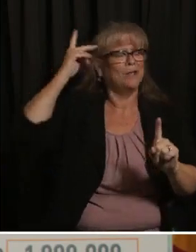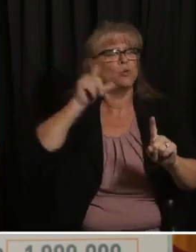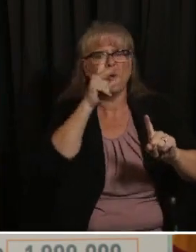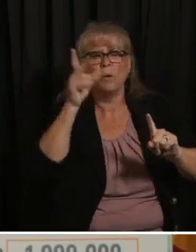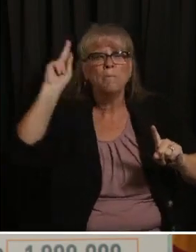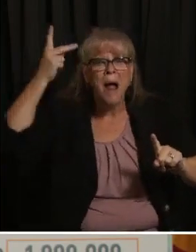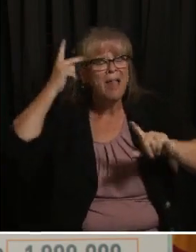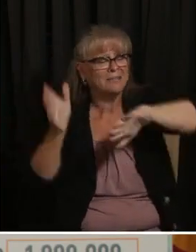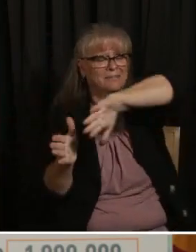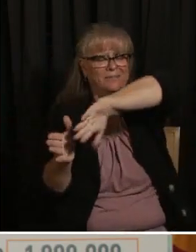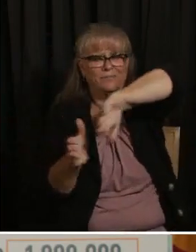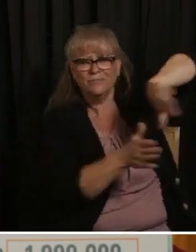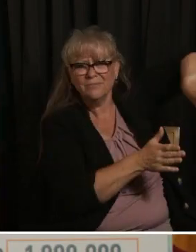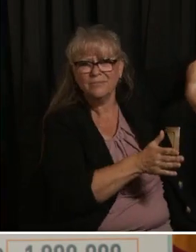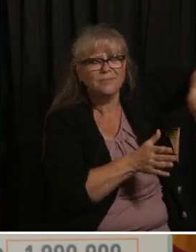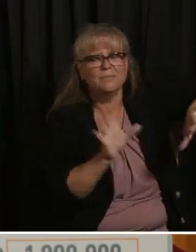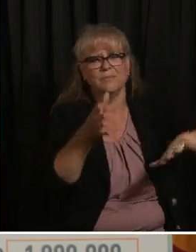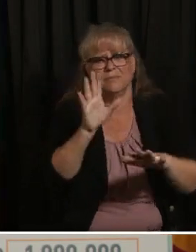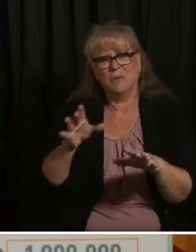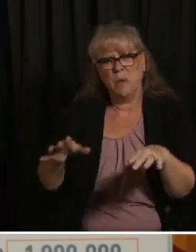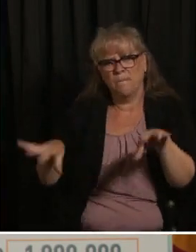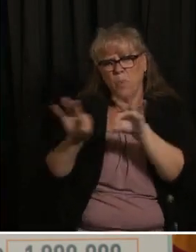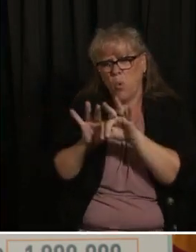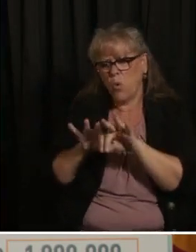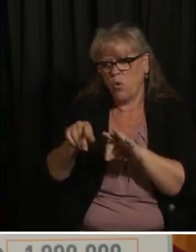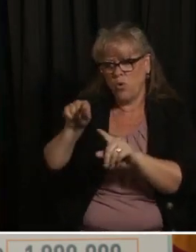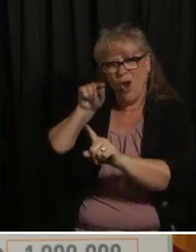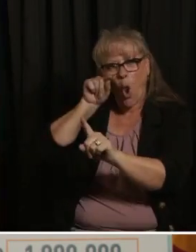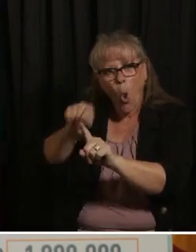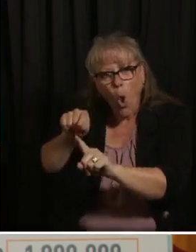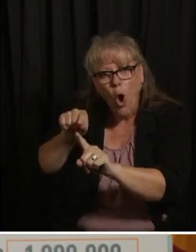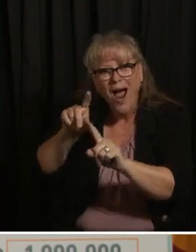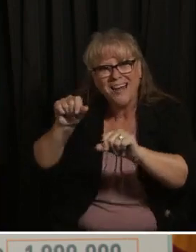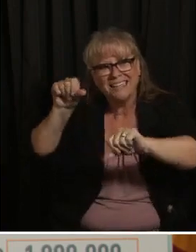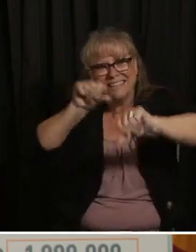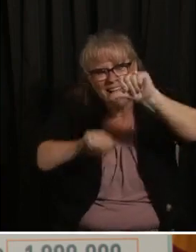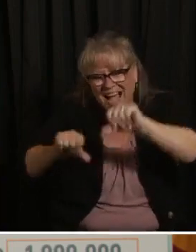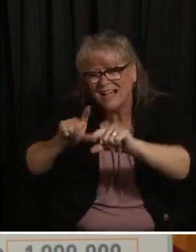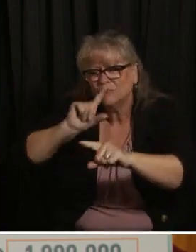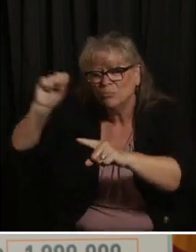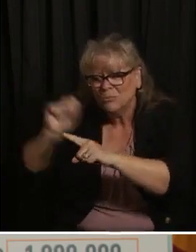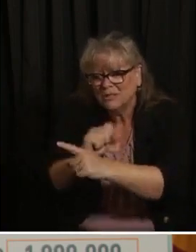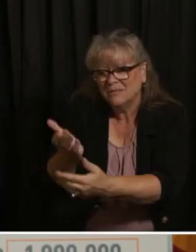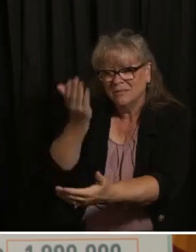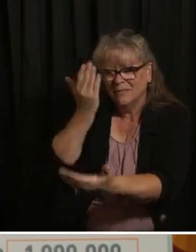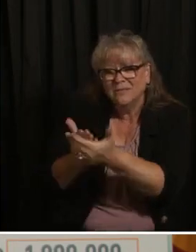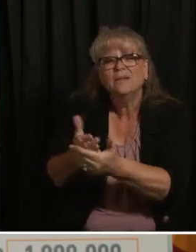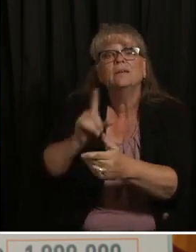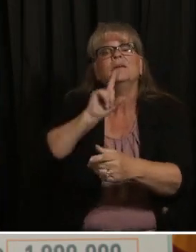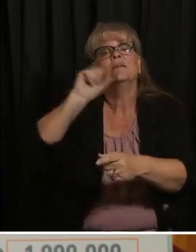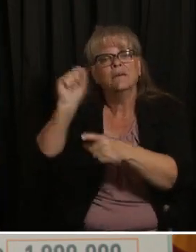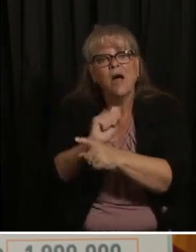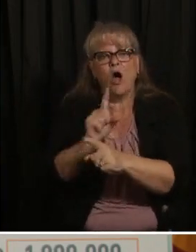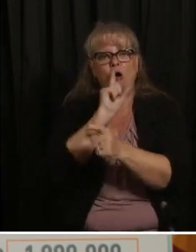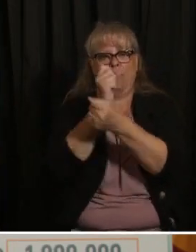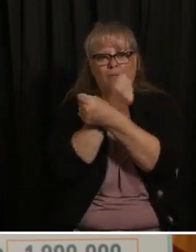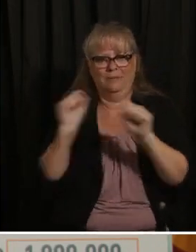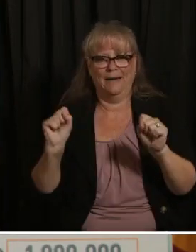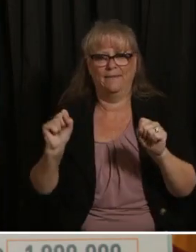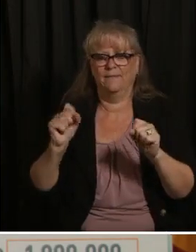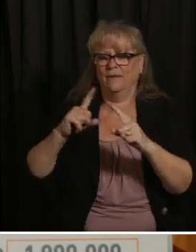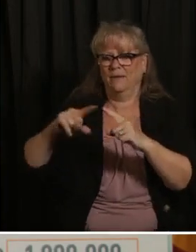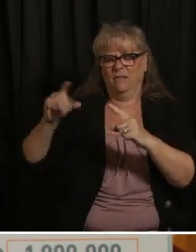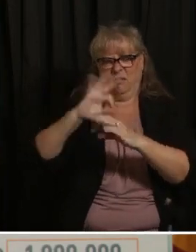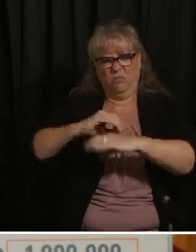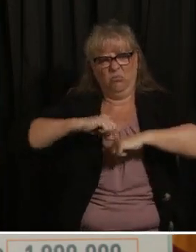with uh knowing that science has come through with a successful vaccine to end the pandemic and protect lives and so getting that message